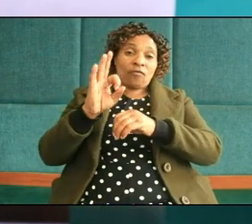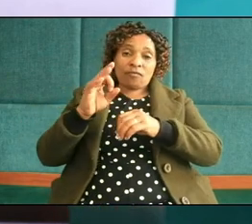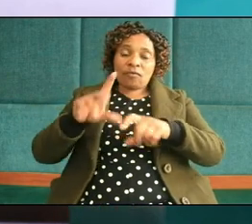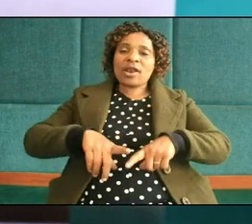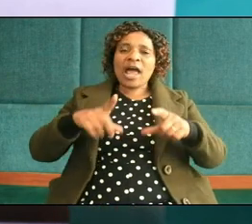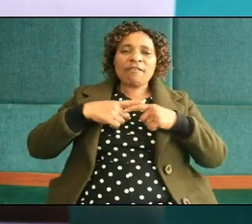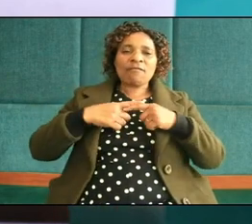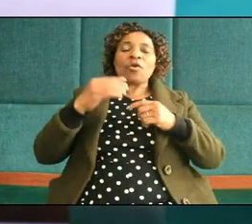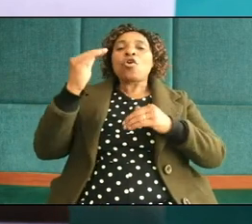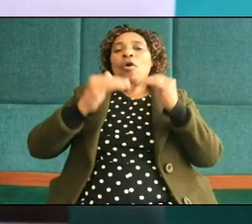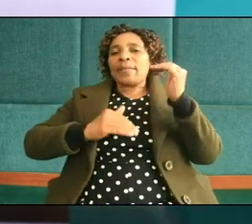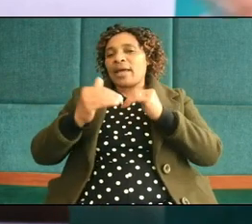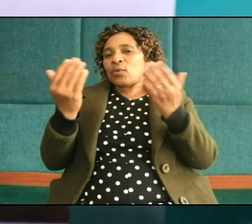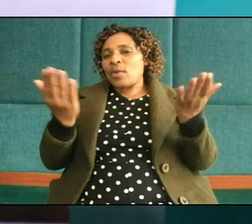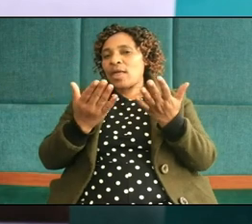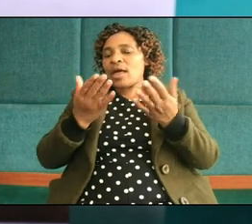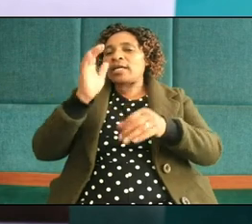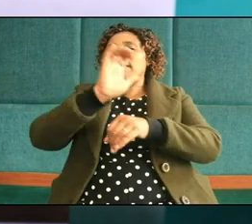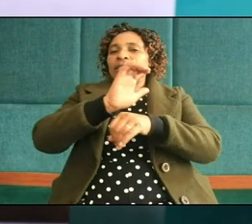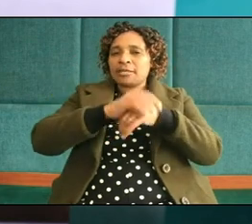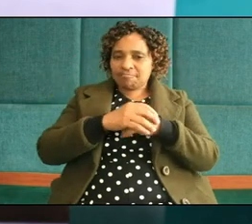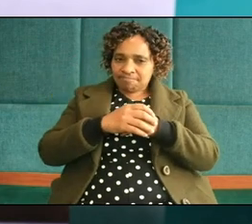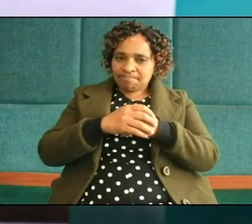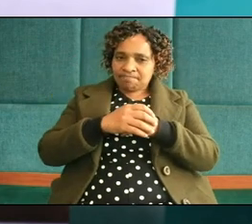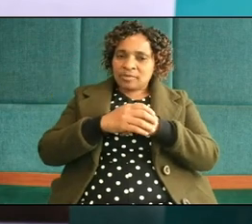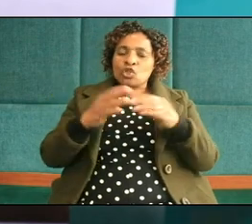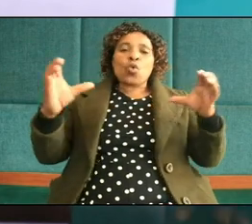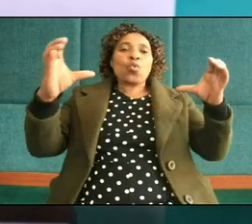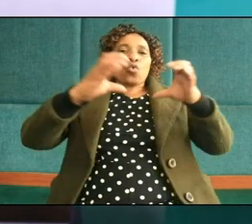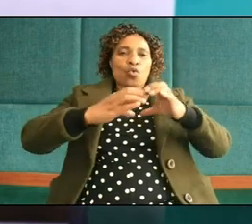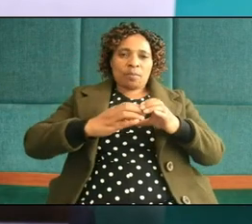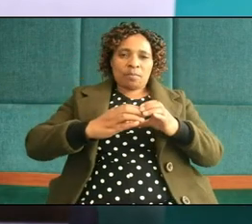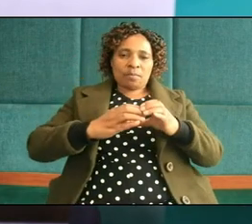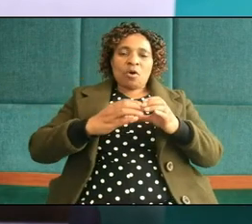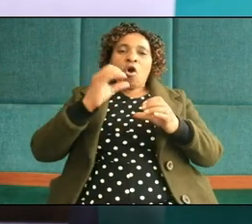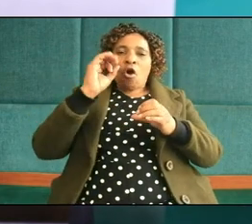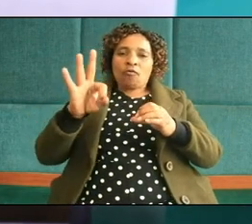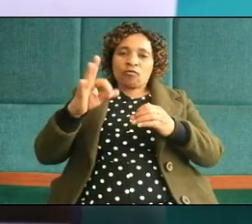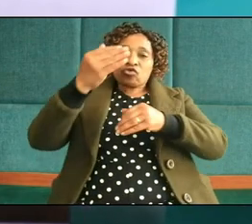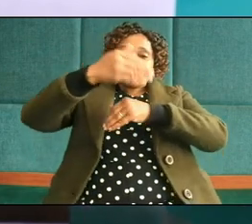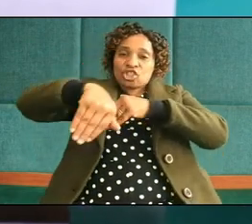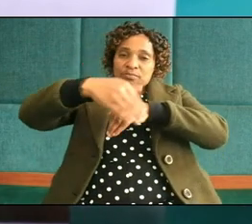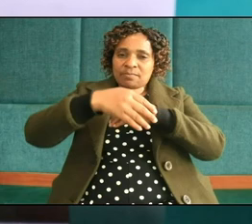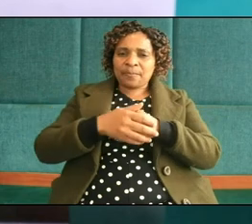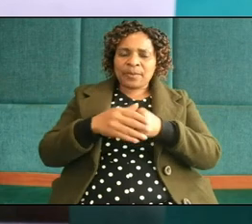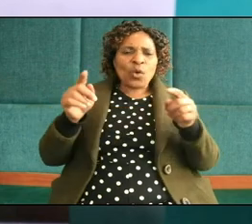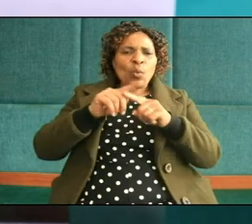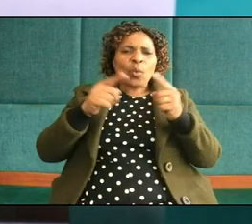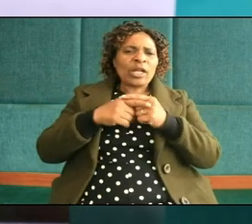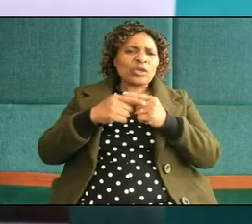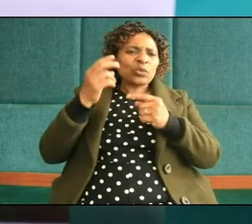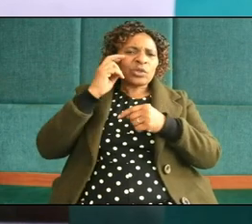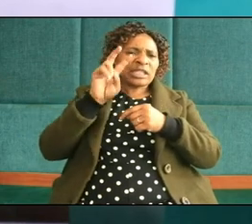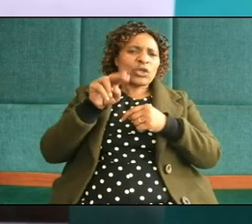to the church church is a flock of sheep when you look in